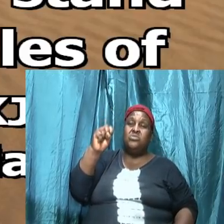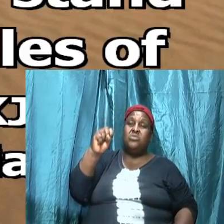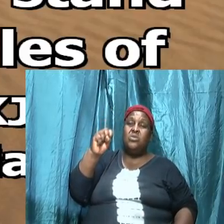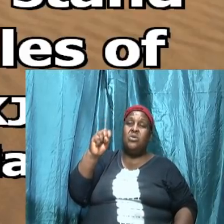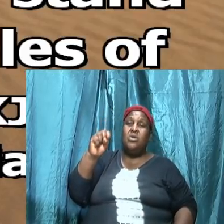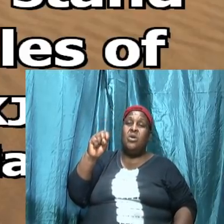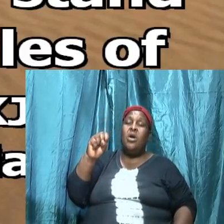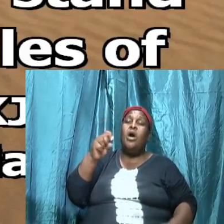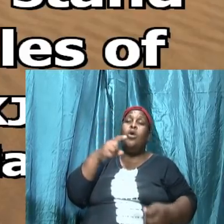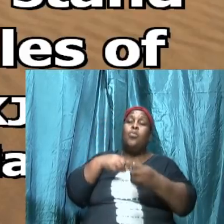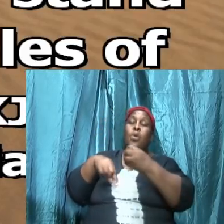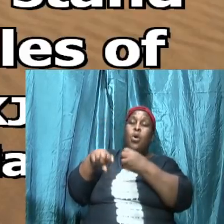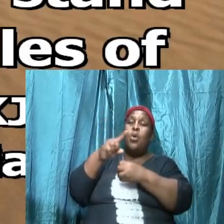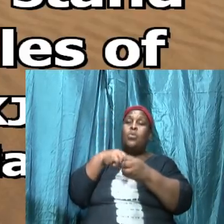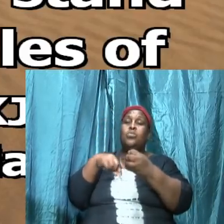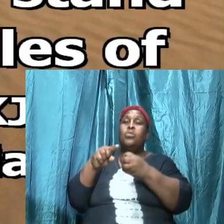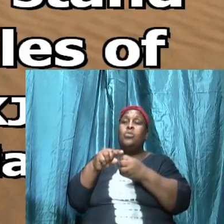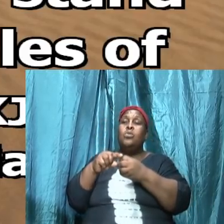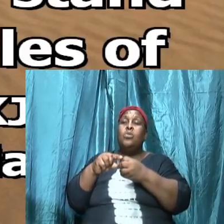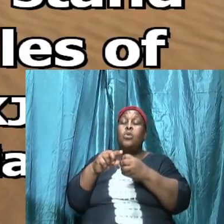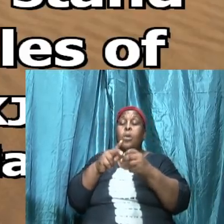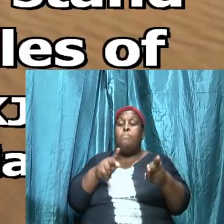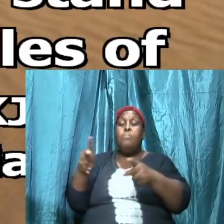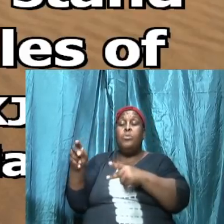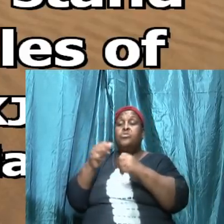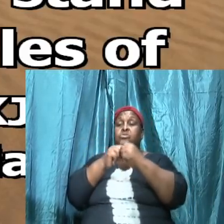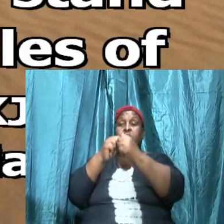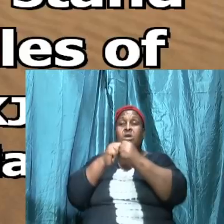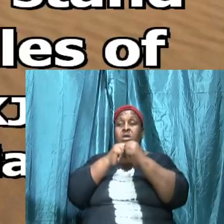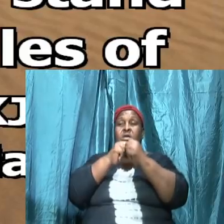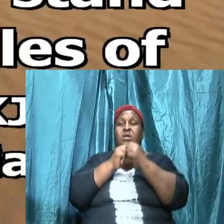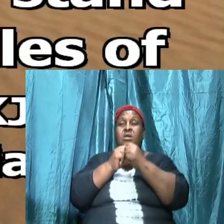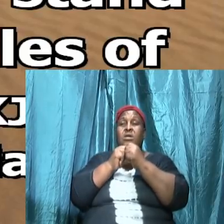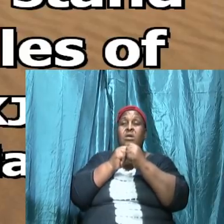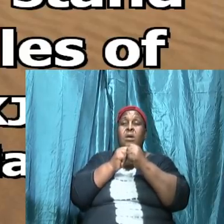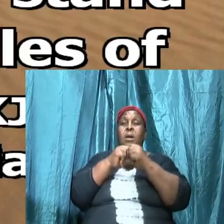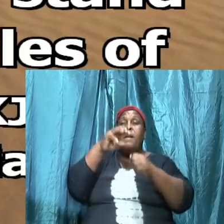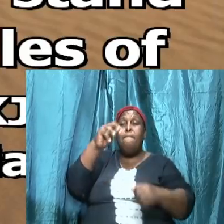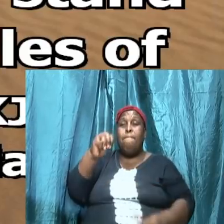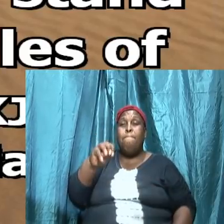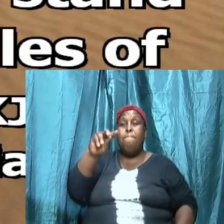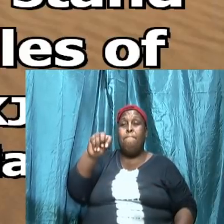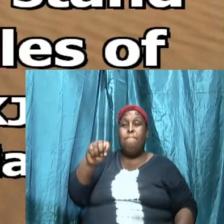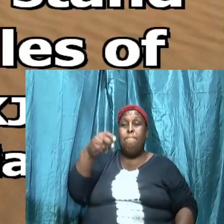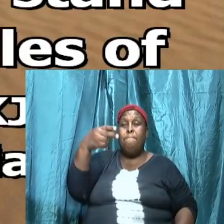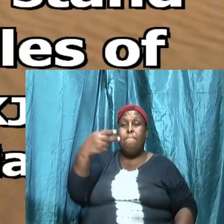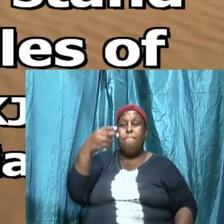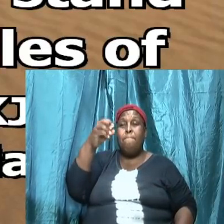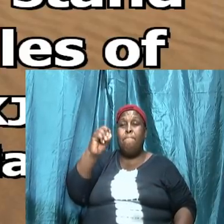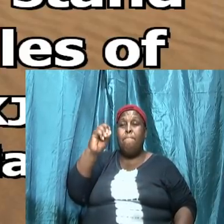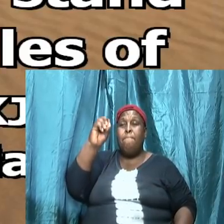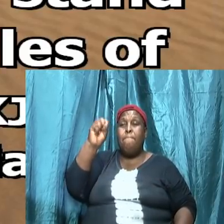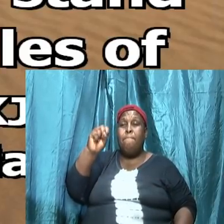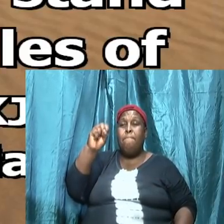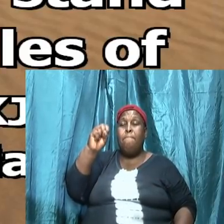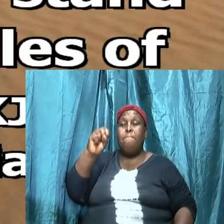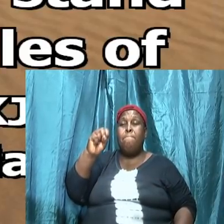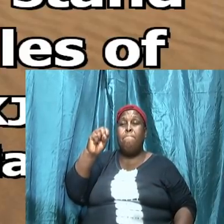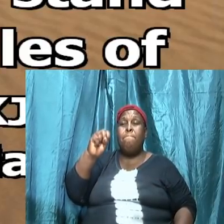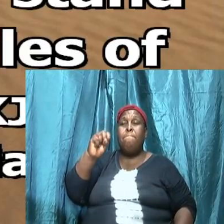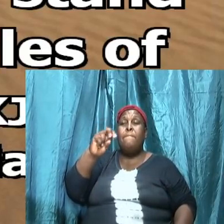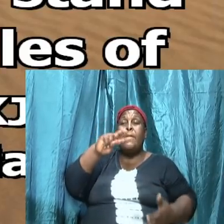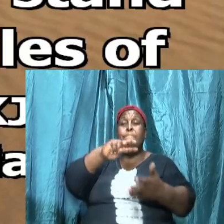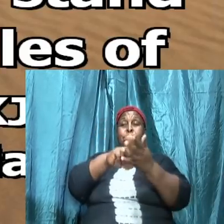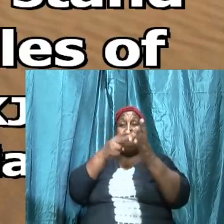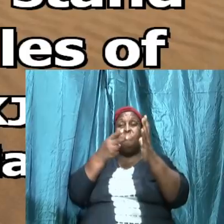road so when we put it together to get methodos m e t h o d o s methodos it